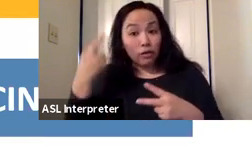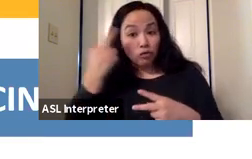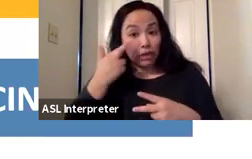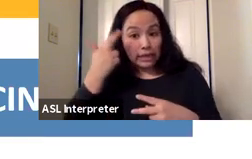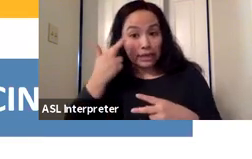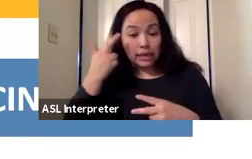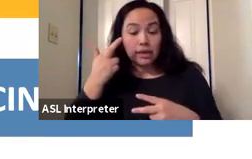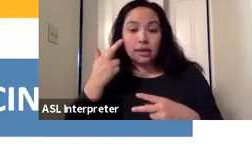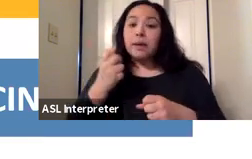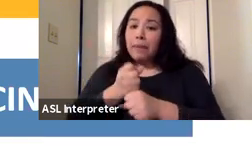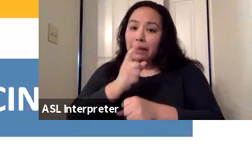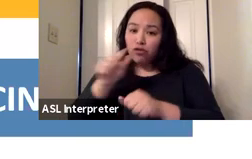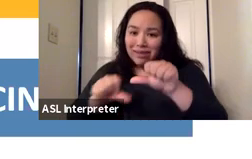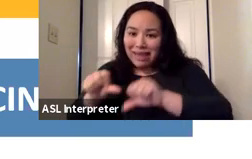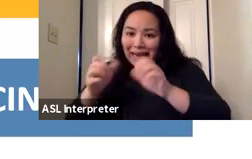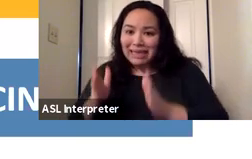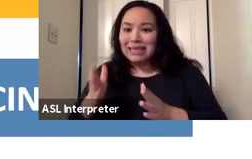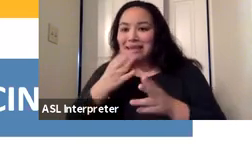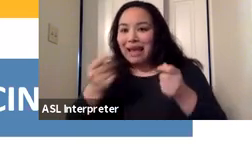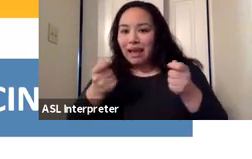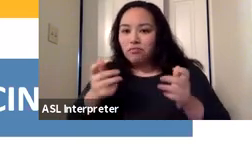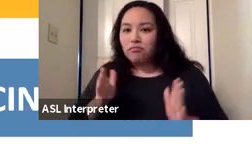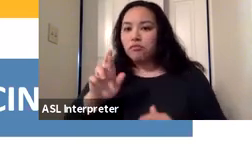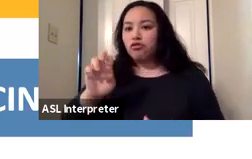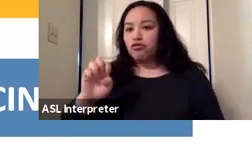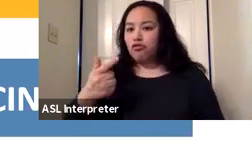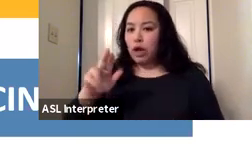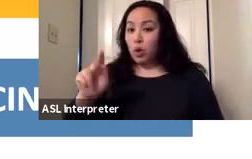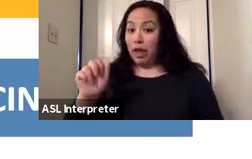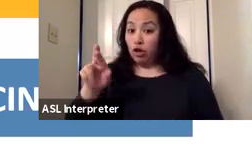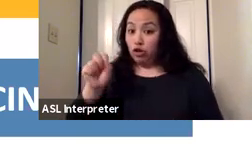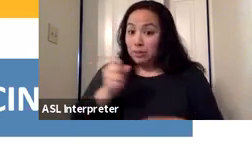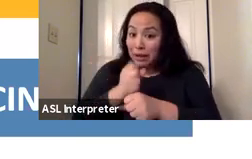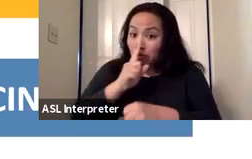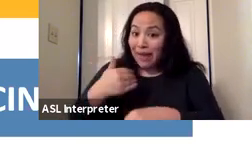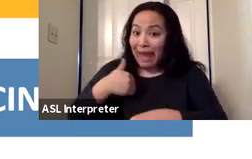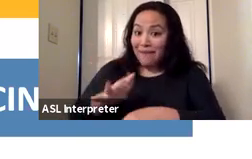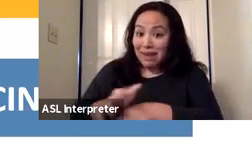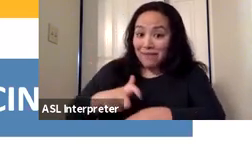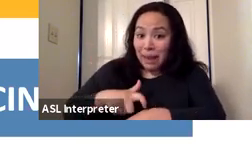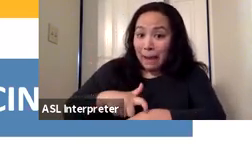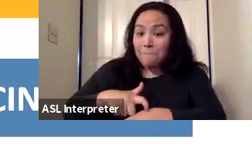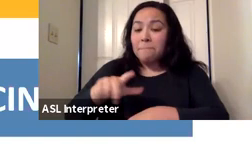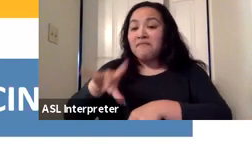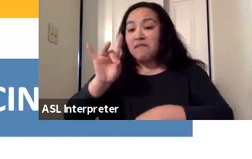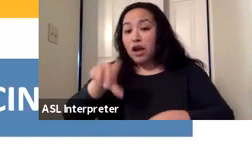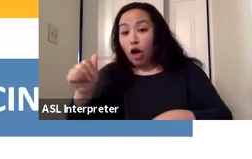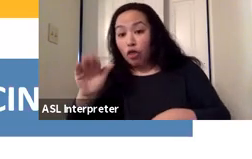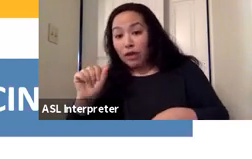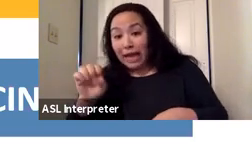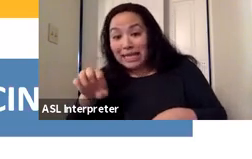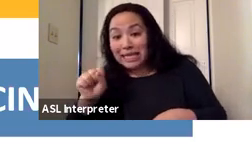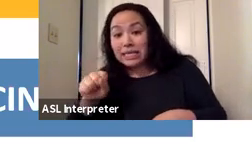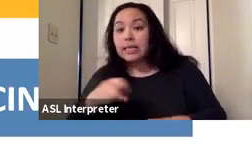give the scientists and the regulators time to really review and see if they could find additional cases, and to also put everyone